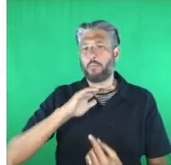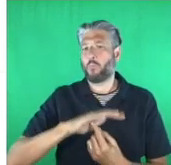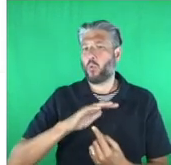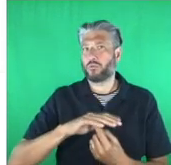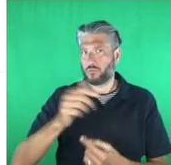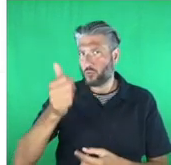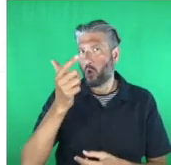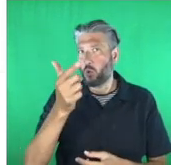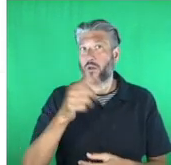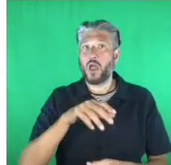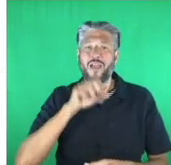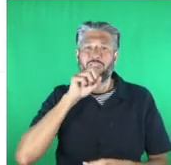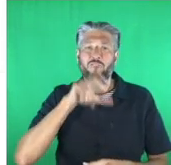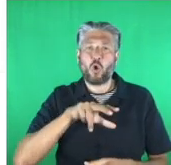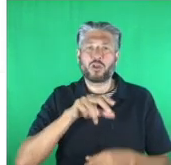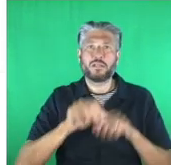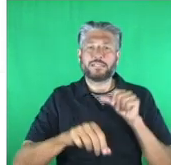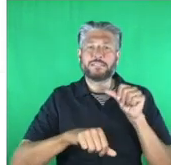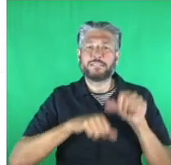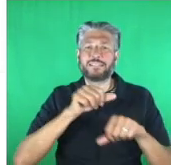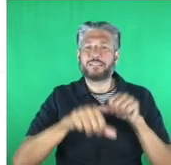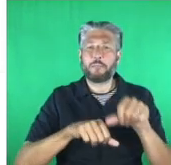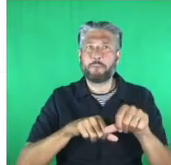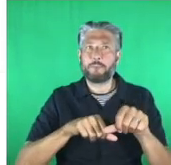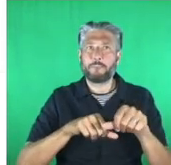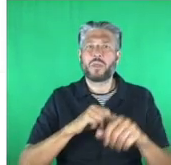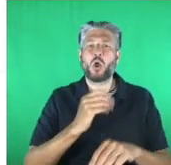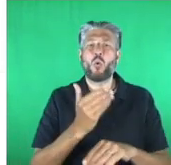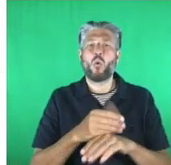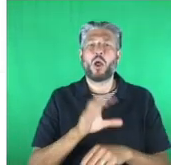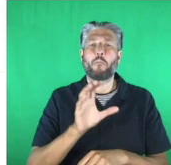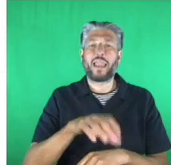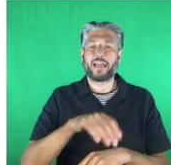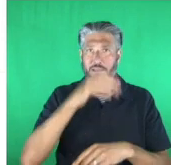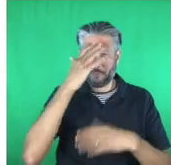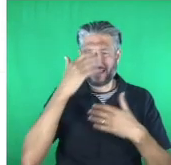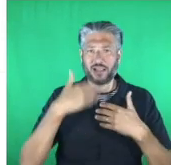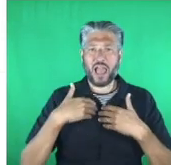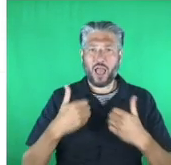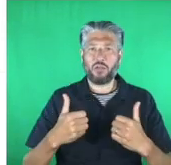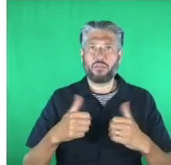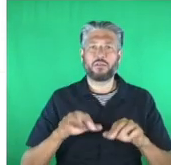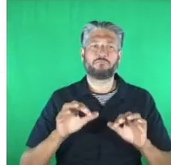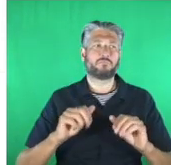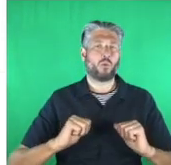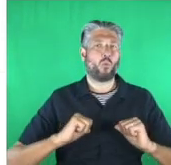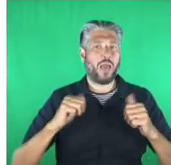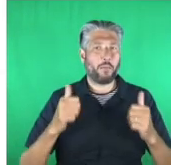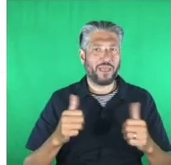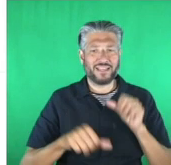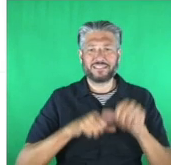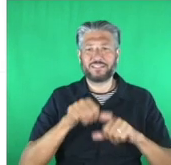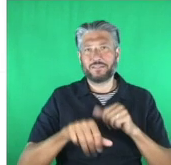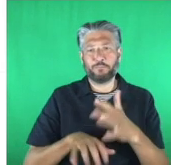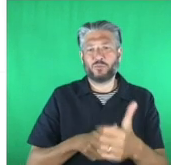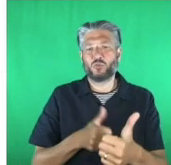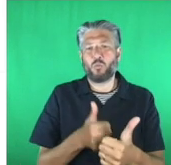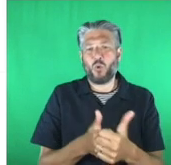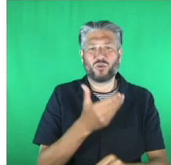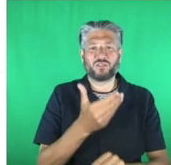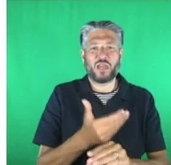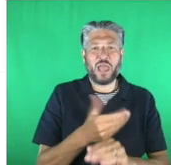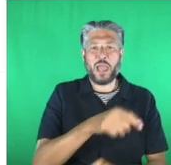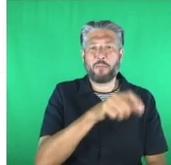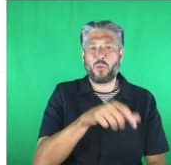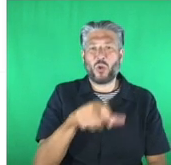-based mental health and wellbeing solution to provide hope and support to employees who need it. Currently, working with